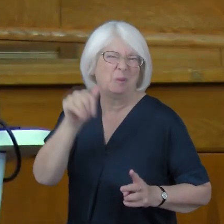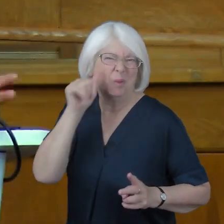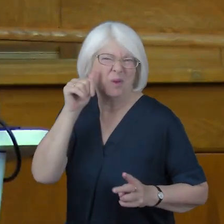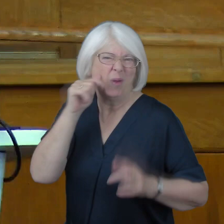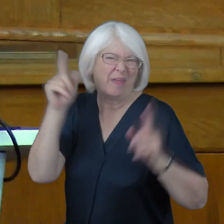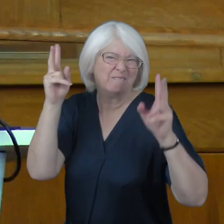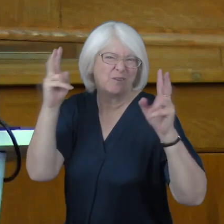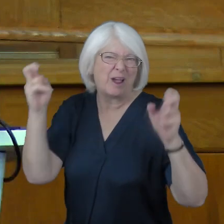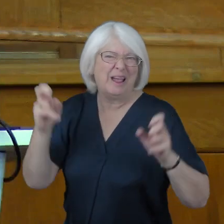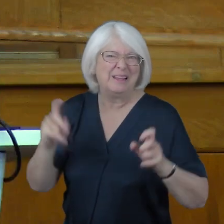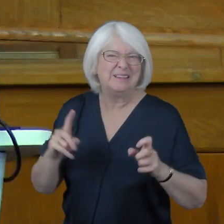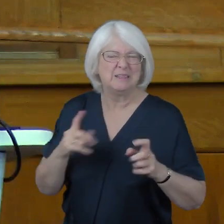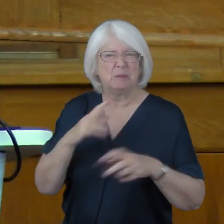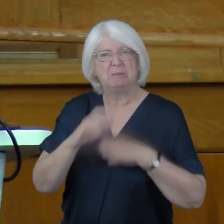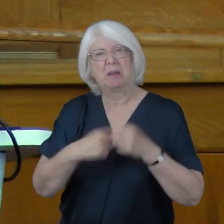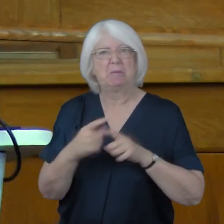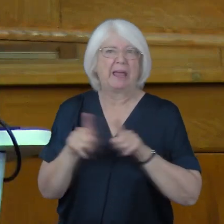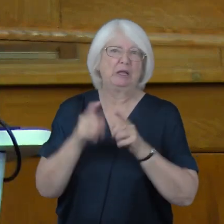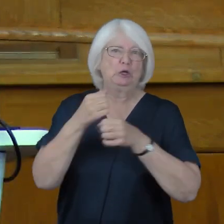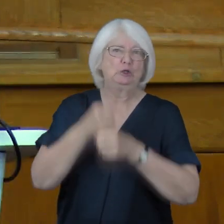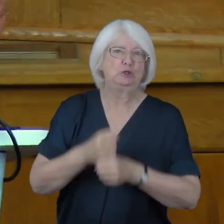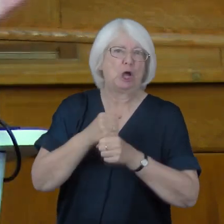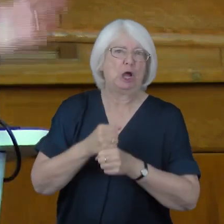that. It's become a liturgical greeting.